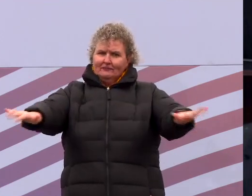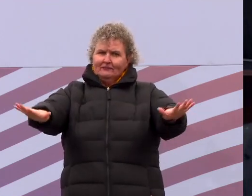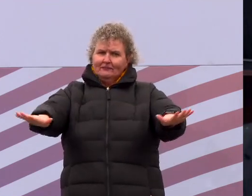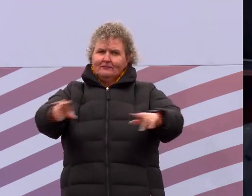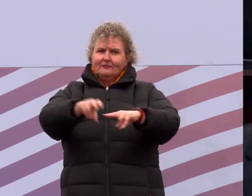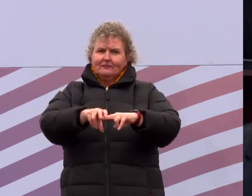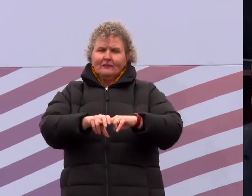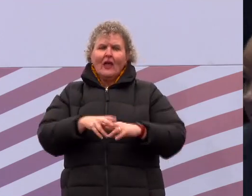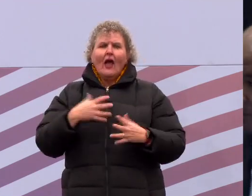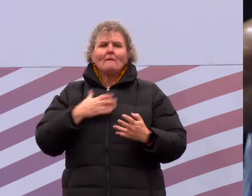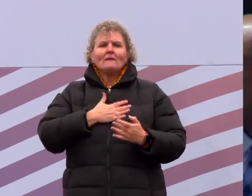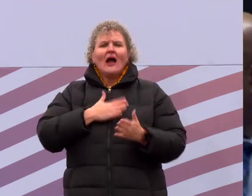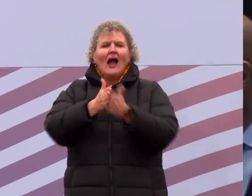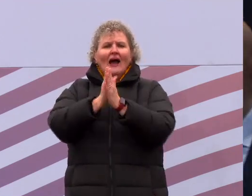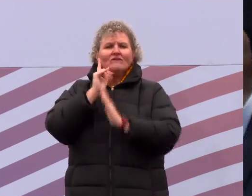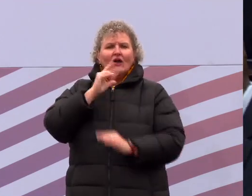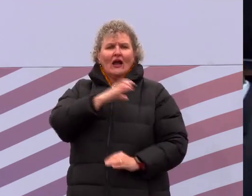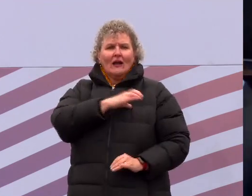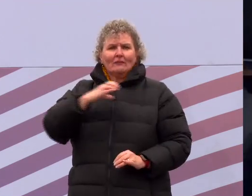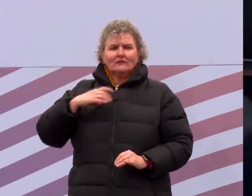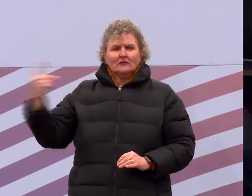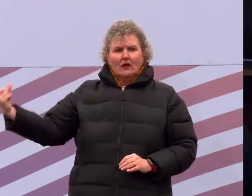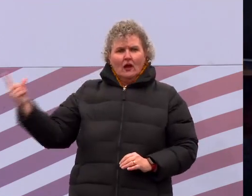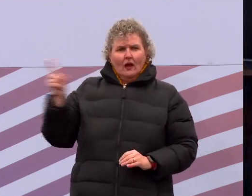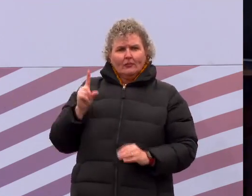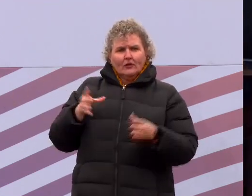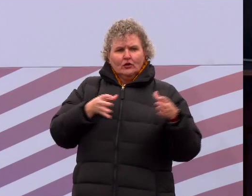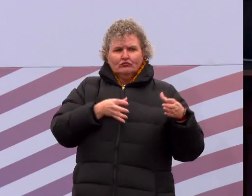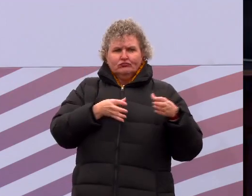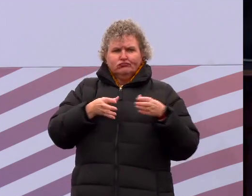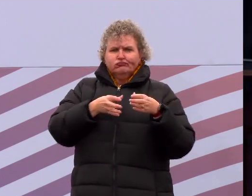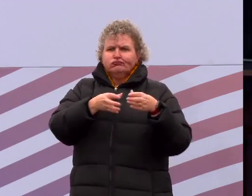forward and escort the official party to the rear of the Senate chamber.